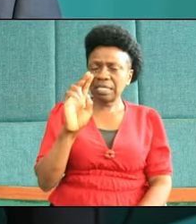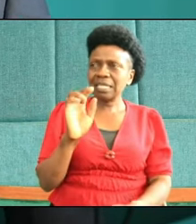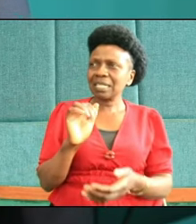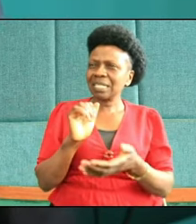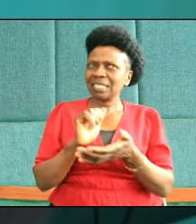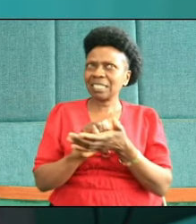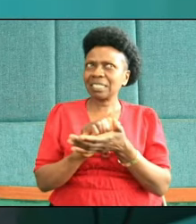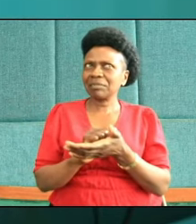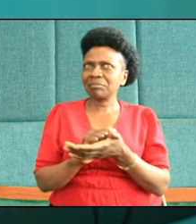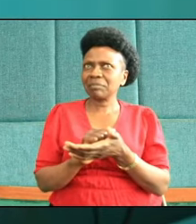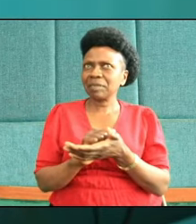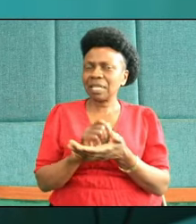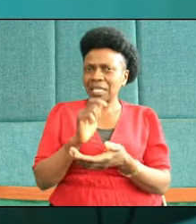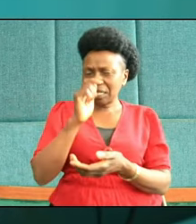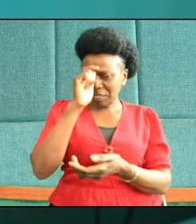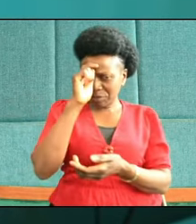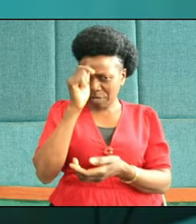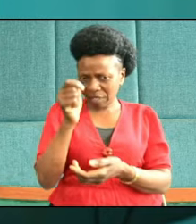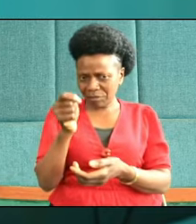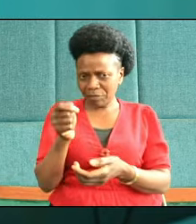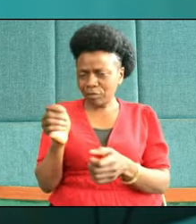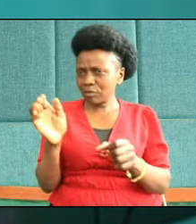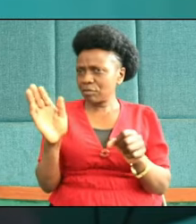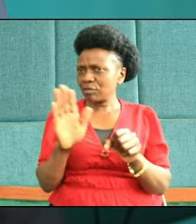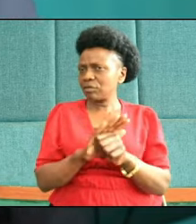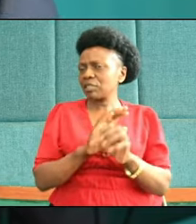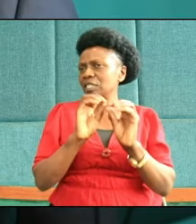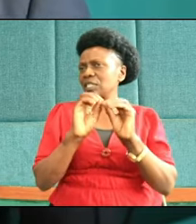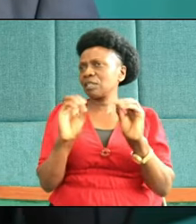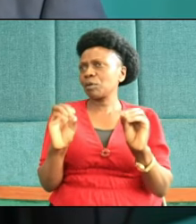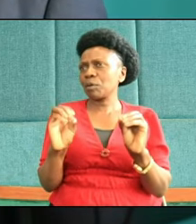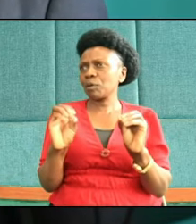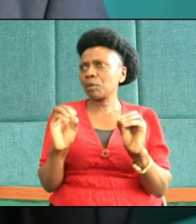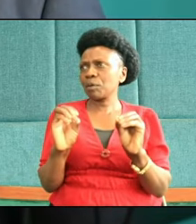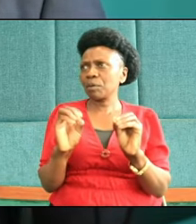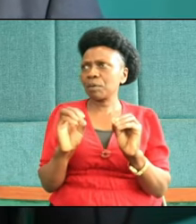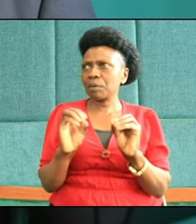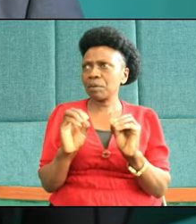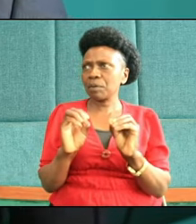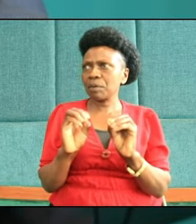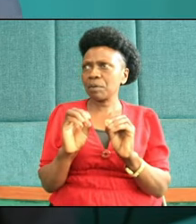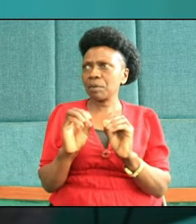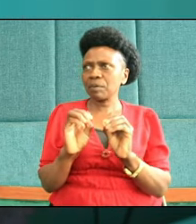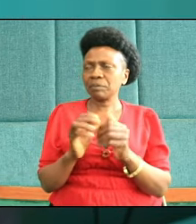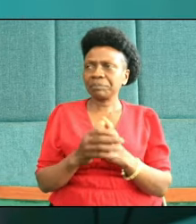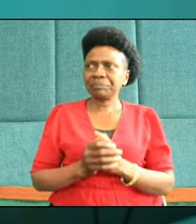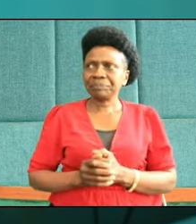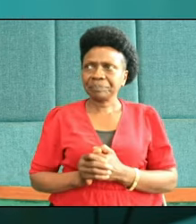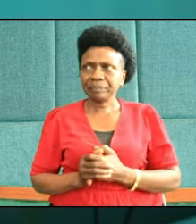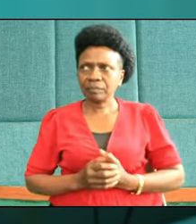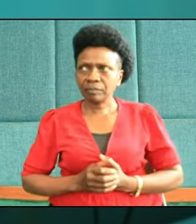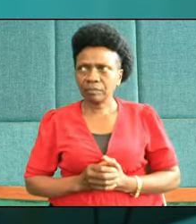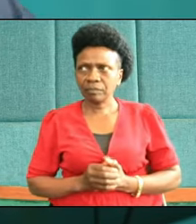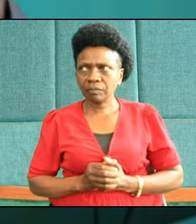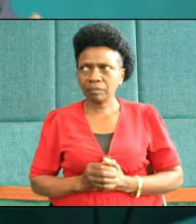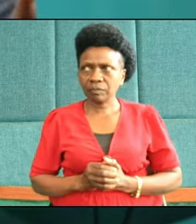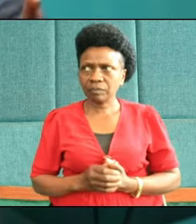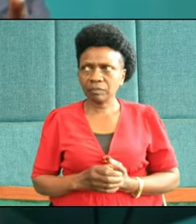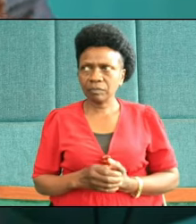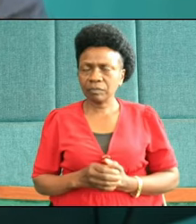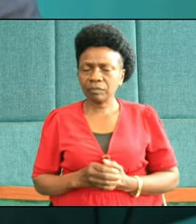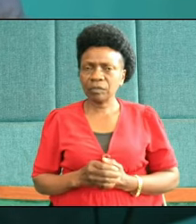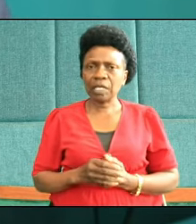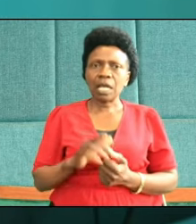as in a mirror. Corinth, indeed, had one factory that was very known for making